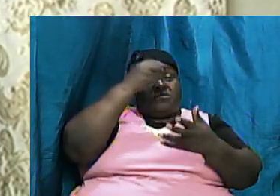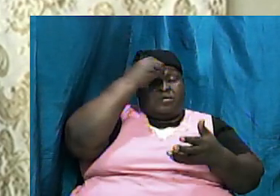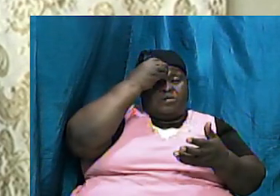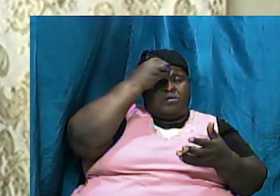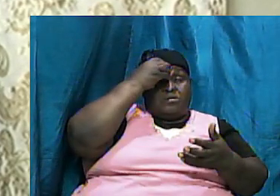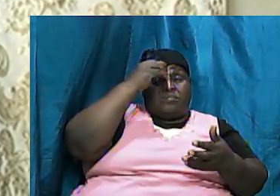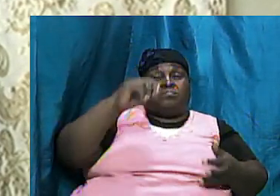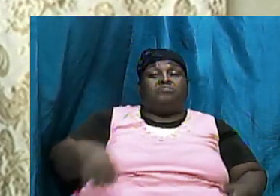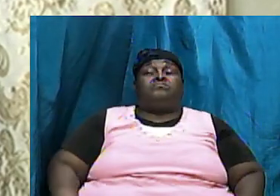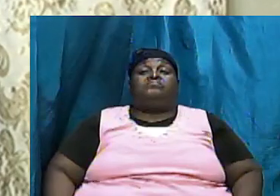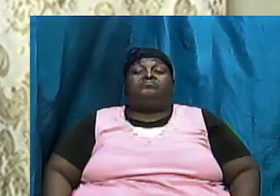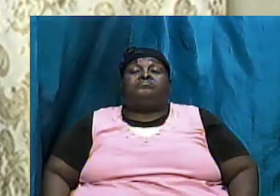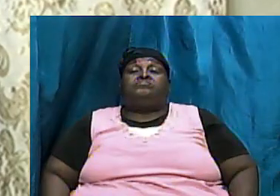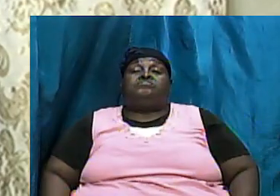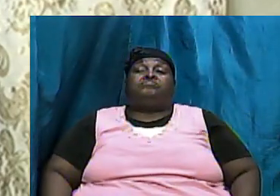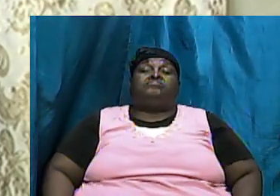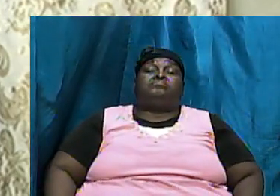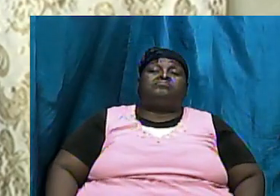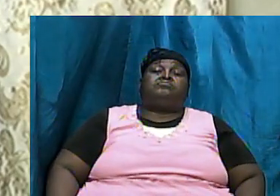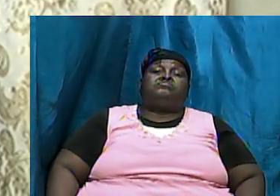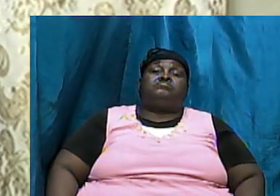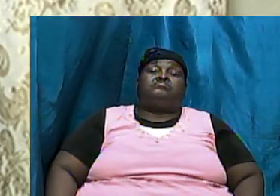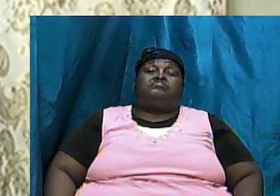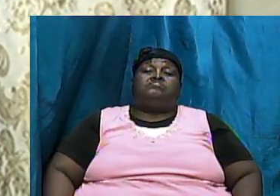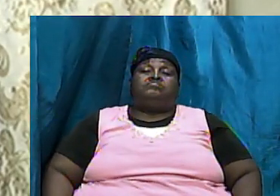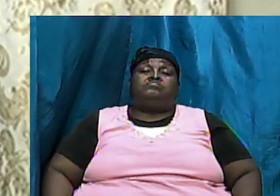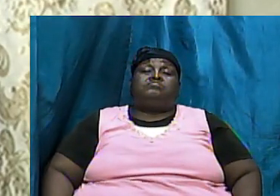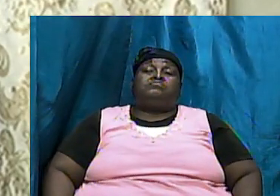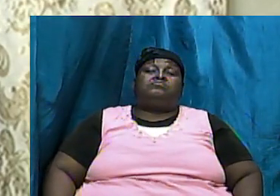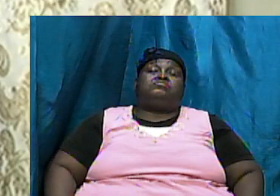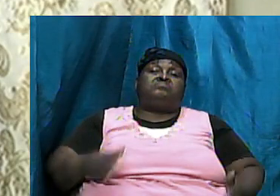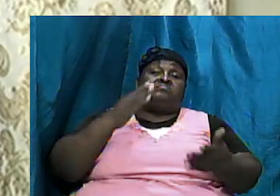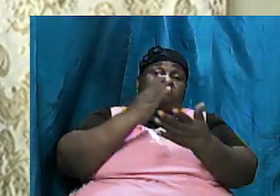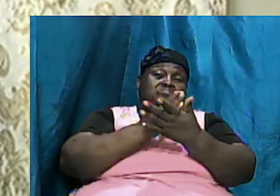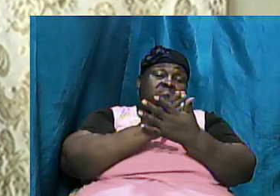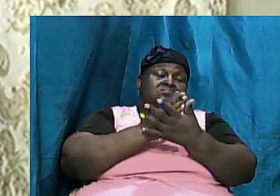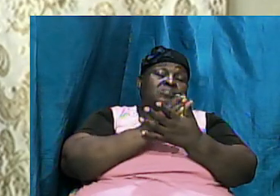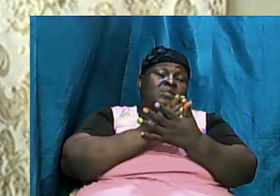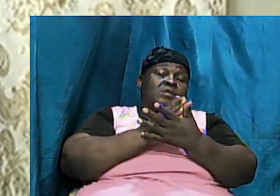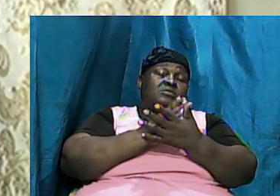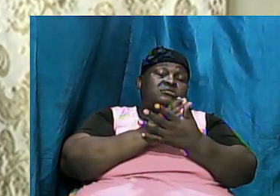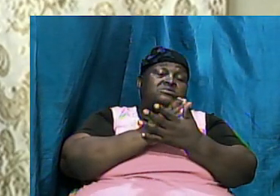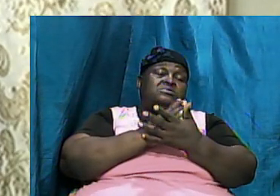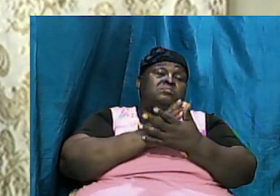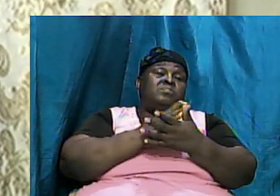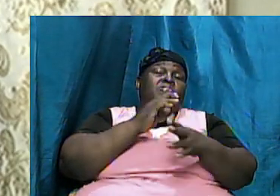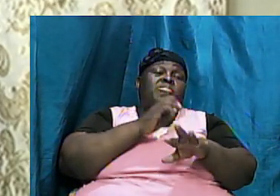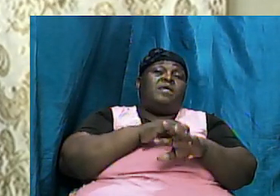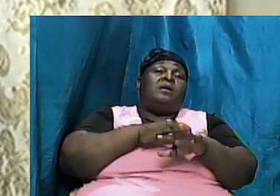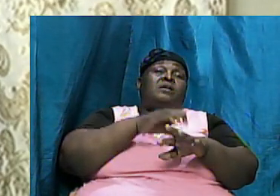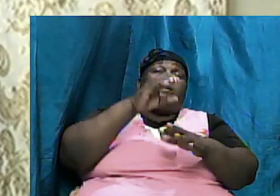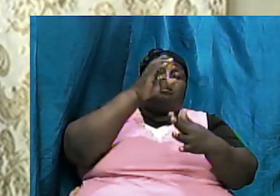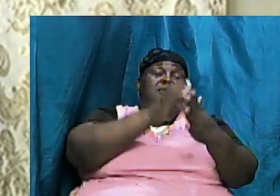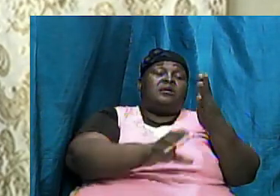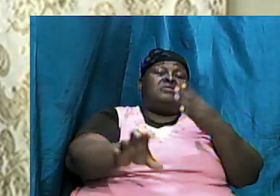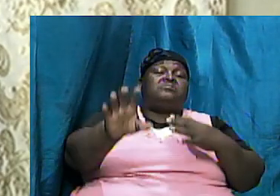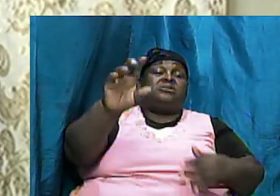us so we are going to stop at chapters 10 and 11 yes and we will pick up